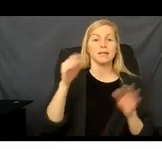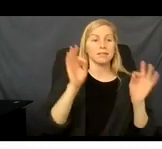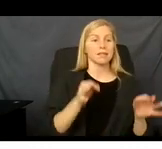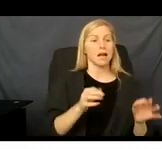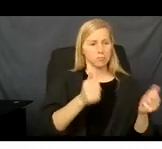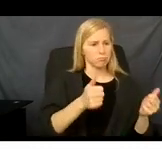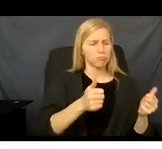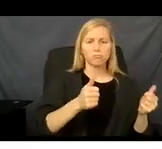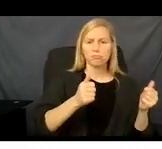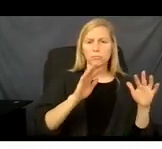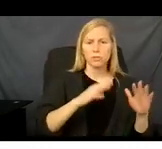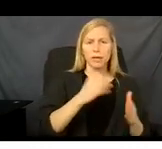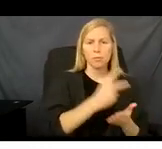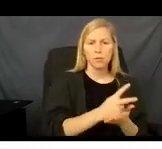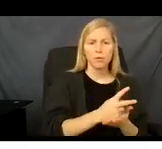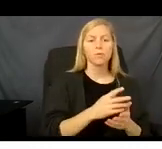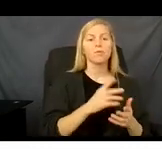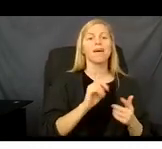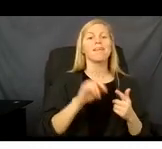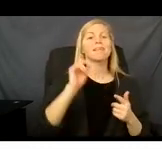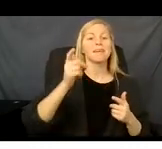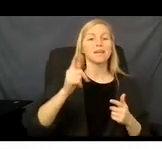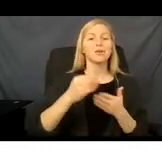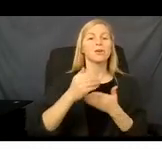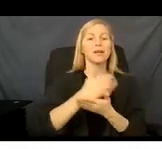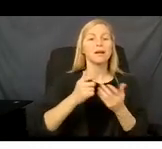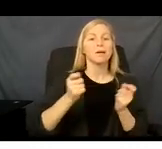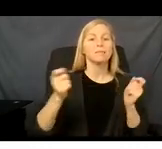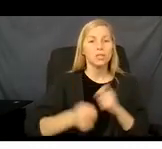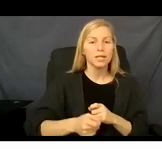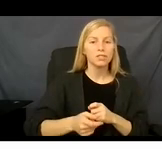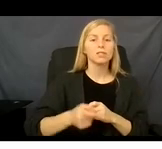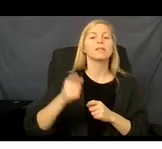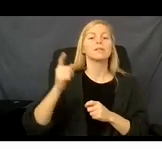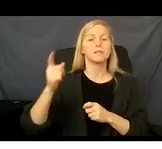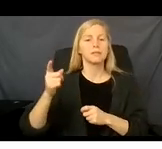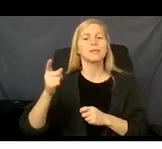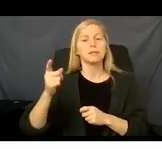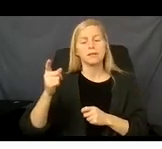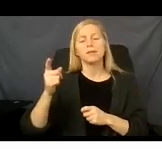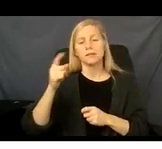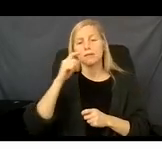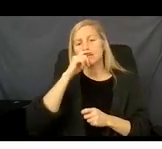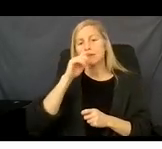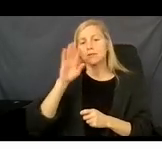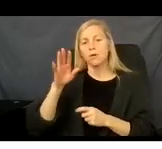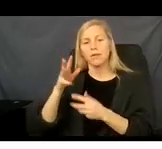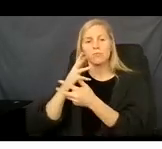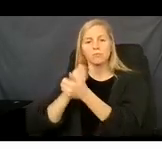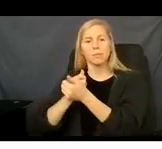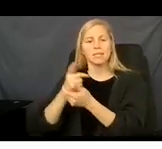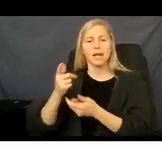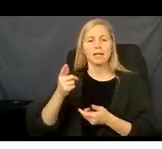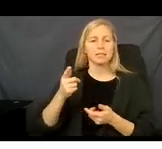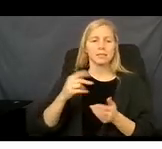but it will not take away your original Medicaid coverage. Let's assume that you apply for coverage in January. And at